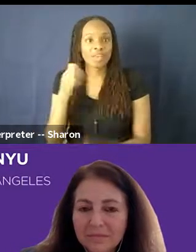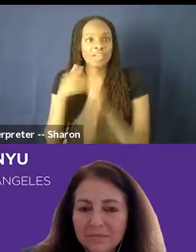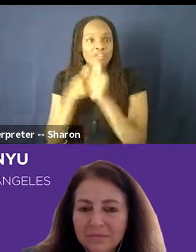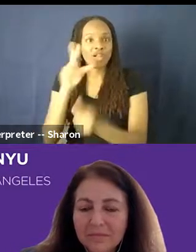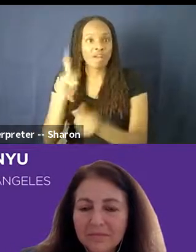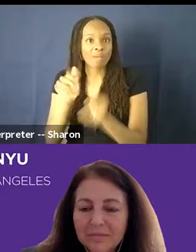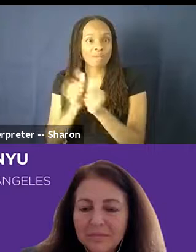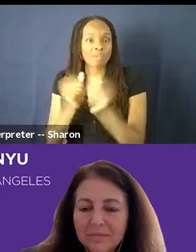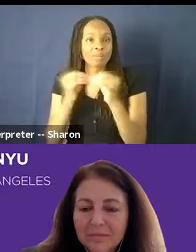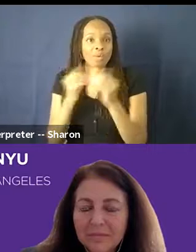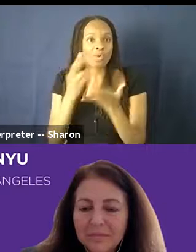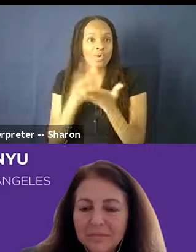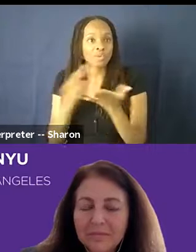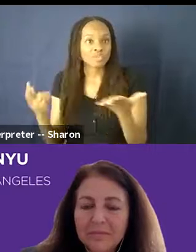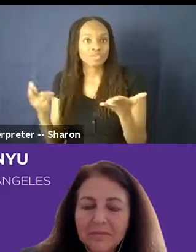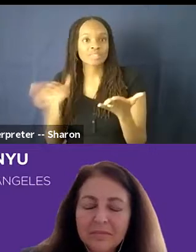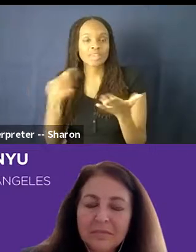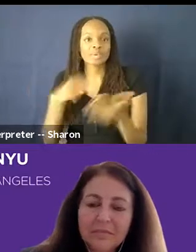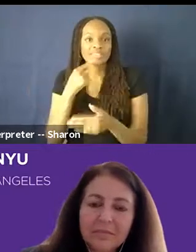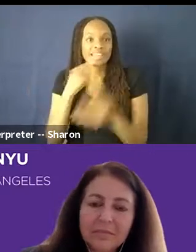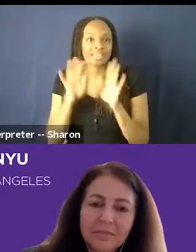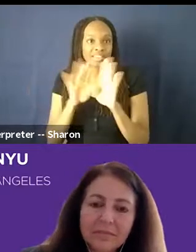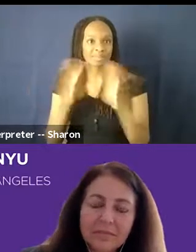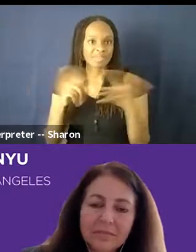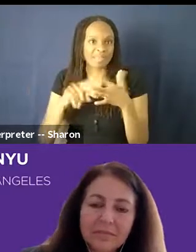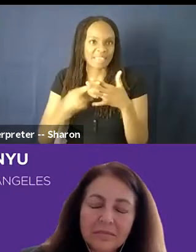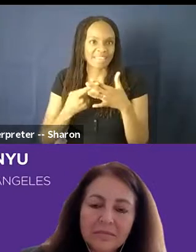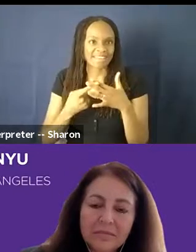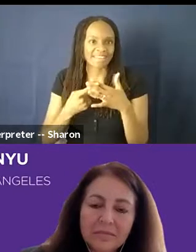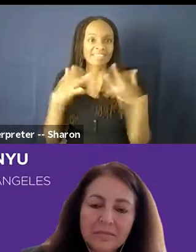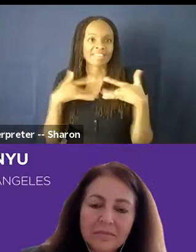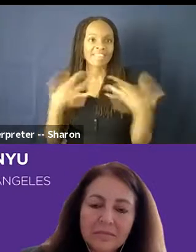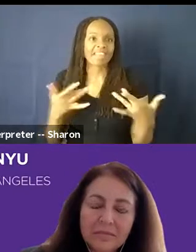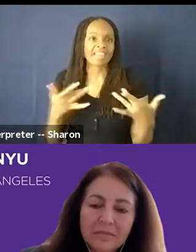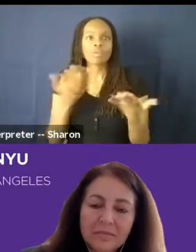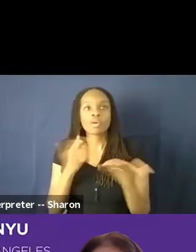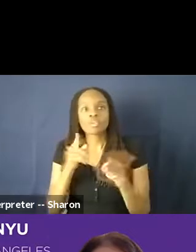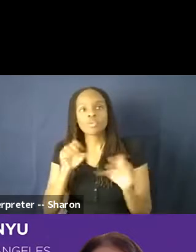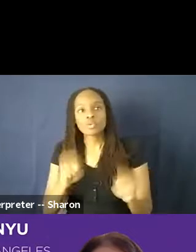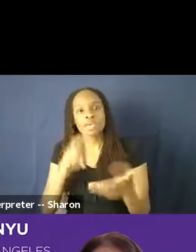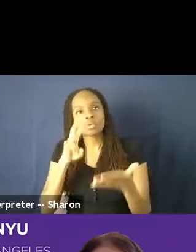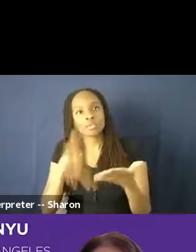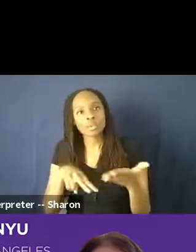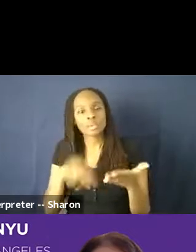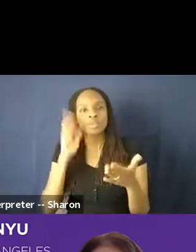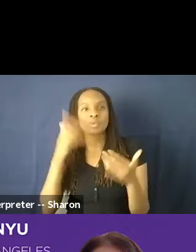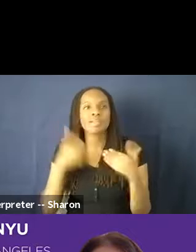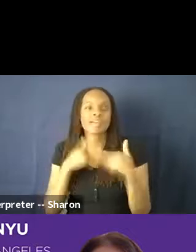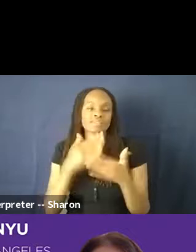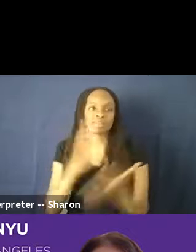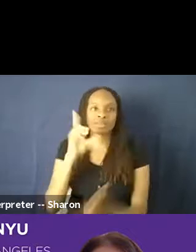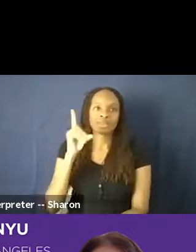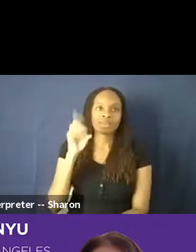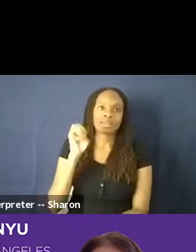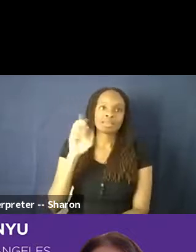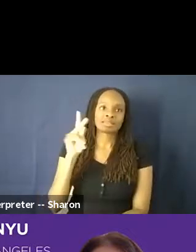resources, like we talked about at the opening of the event, things you can read. We'll get some decks together that you can look at. And